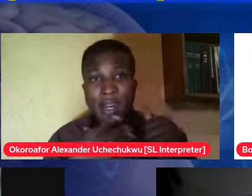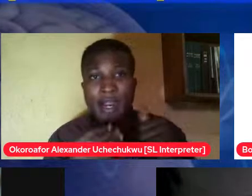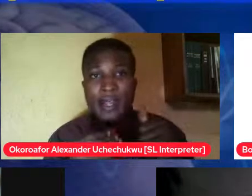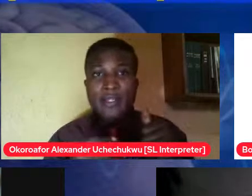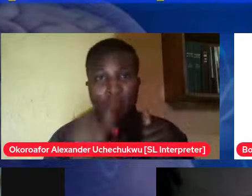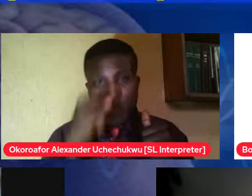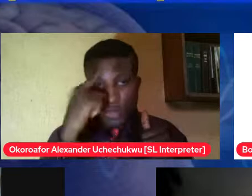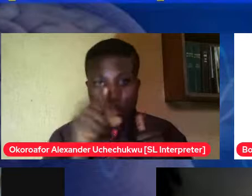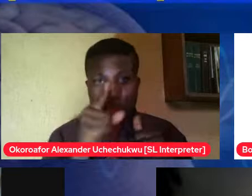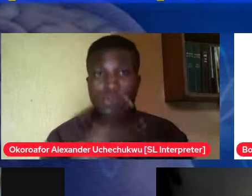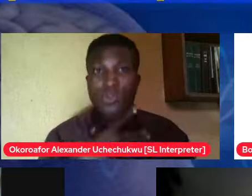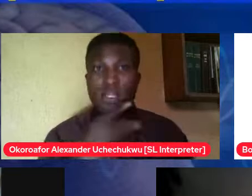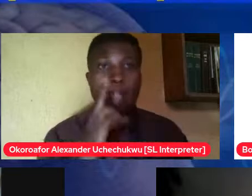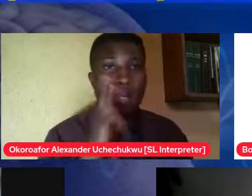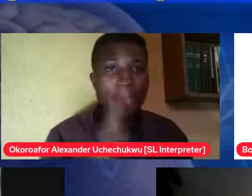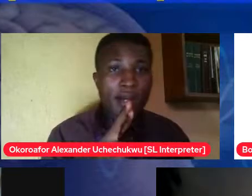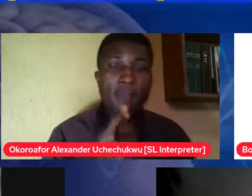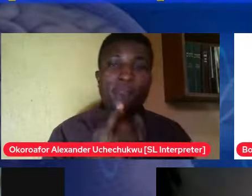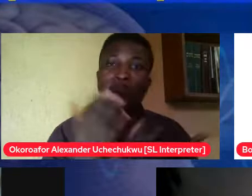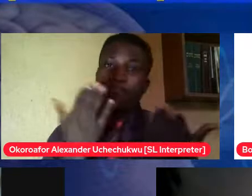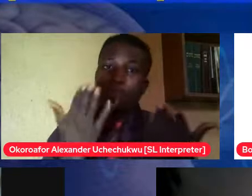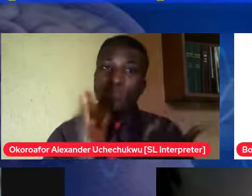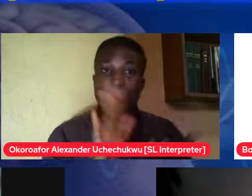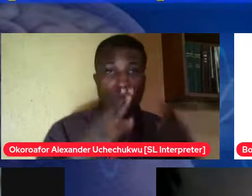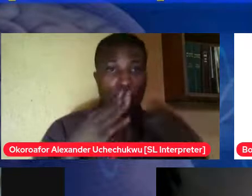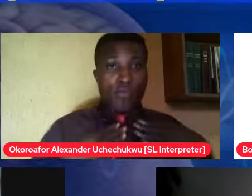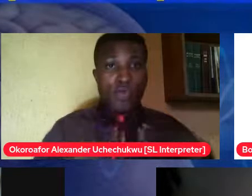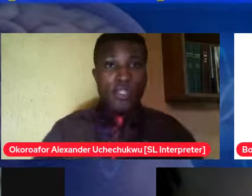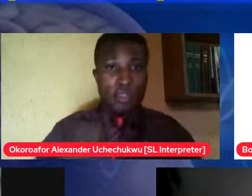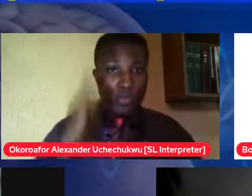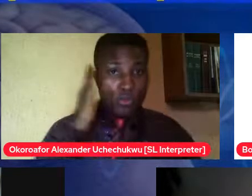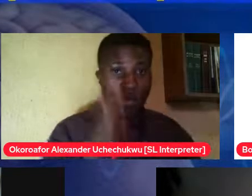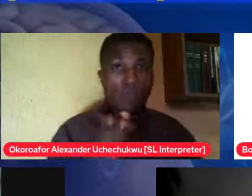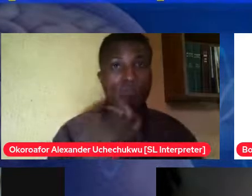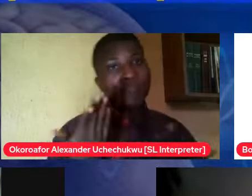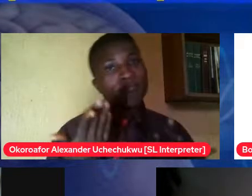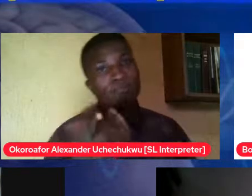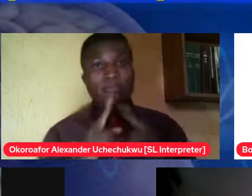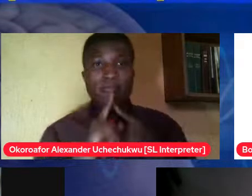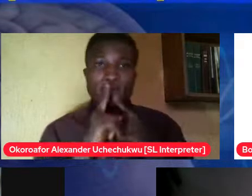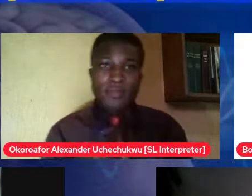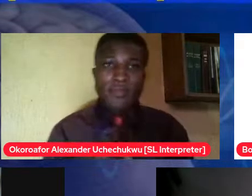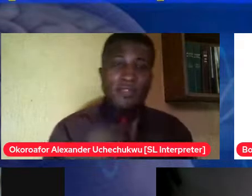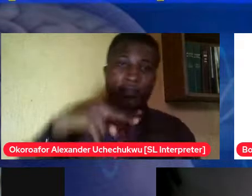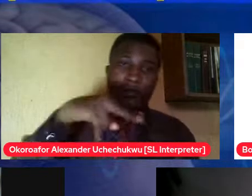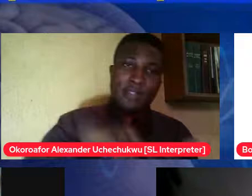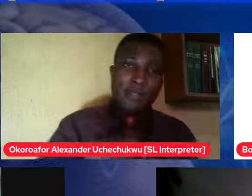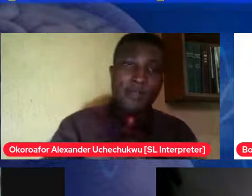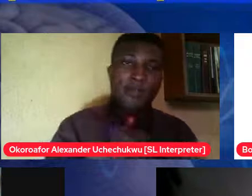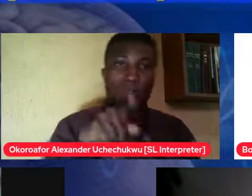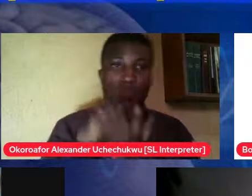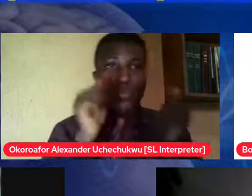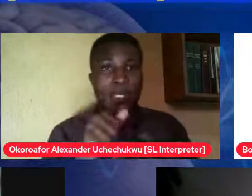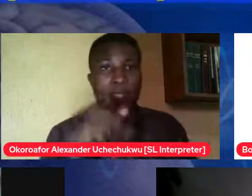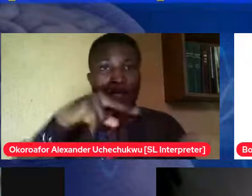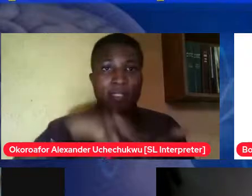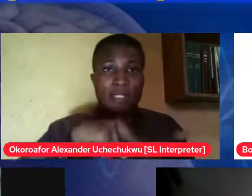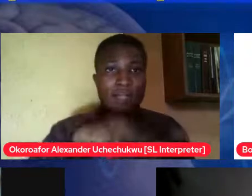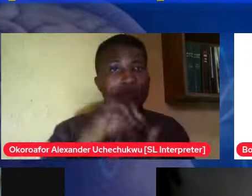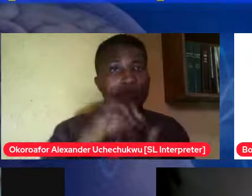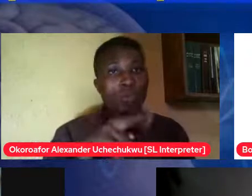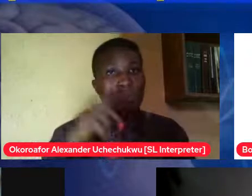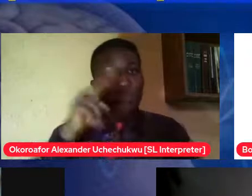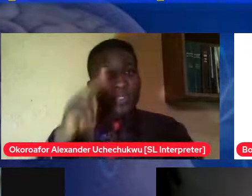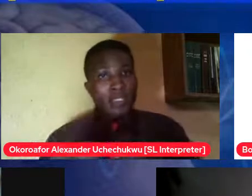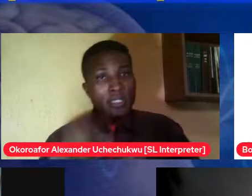you are outside and that's happening to you you can just you can stand up you can either sit for a while on this chair